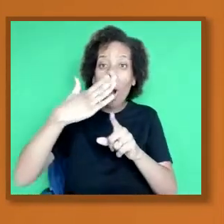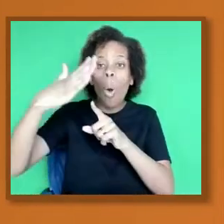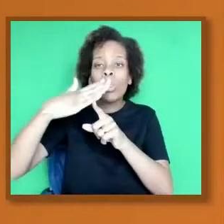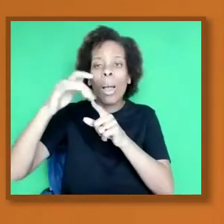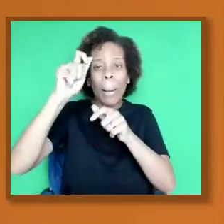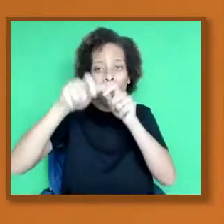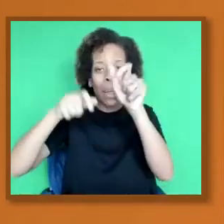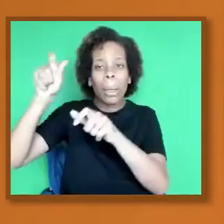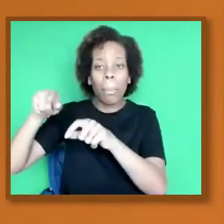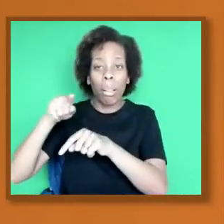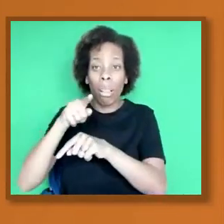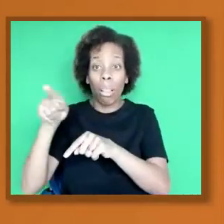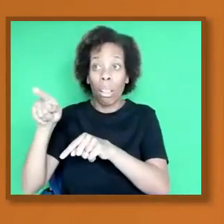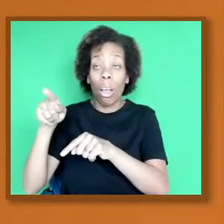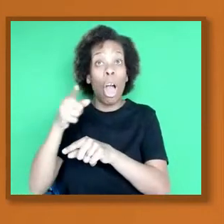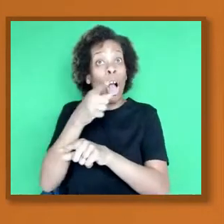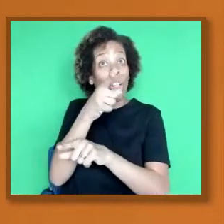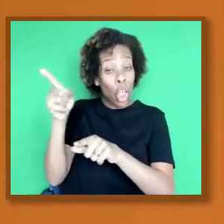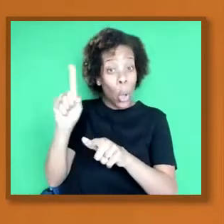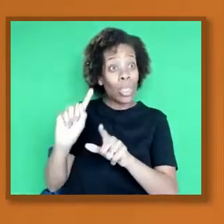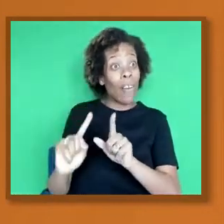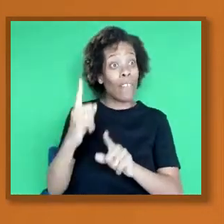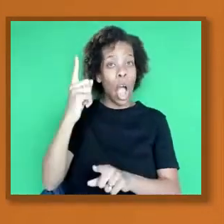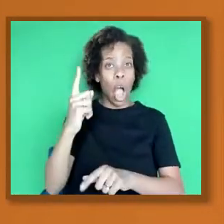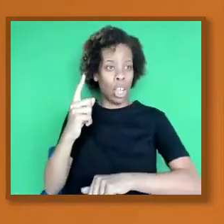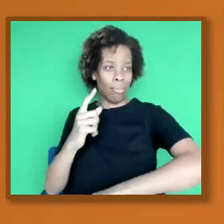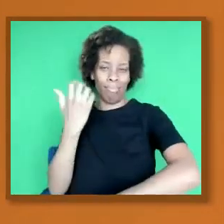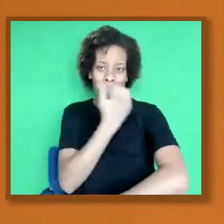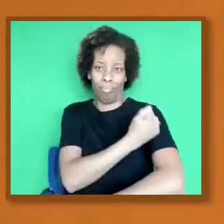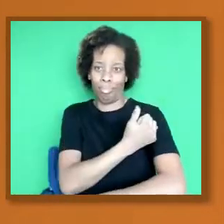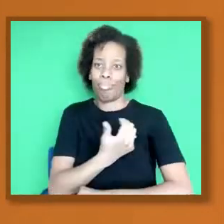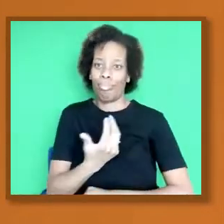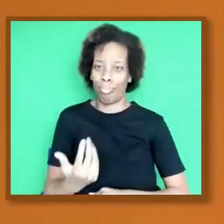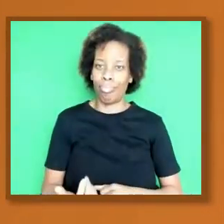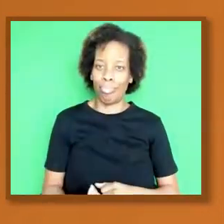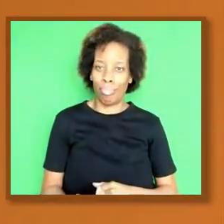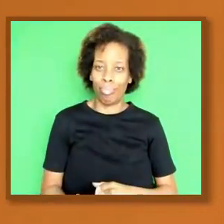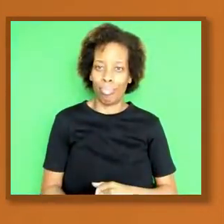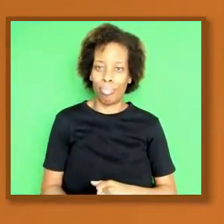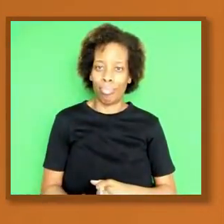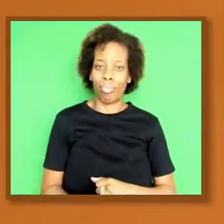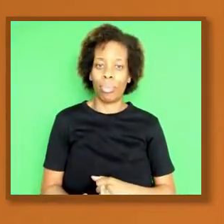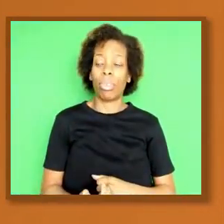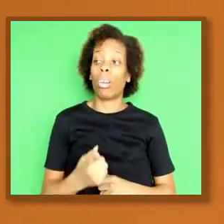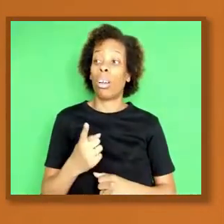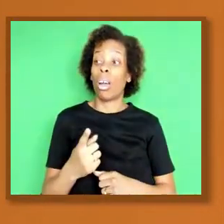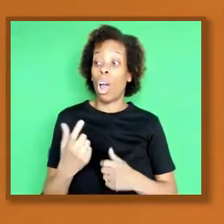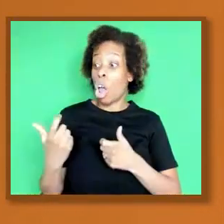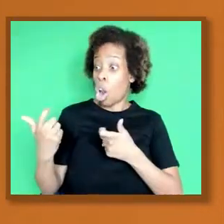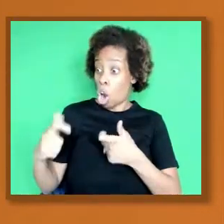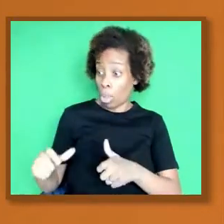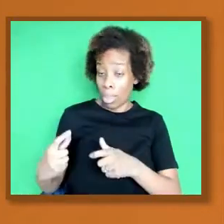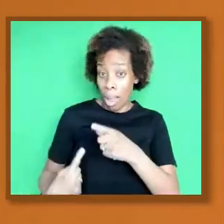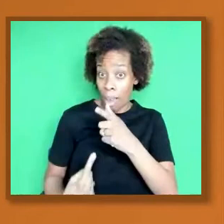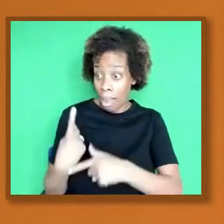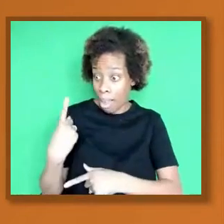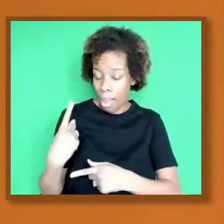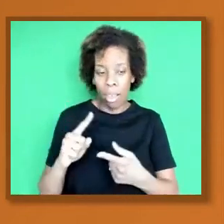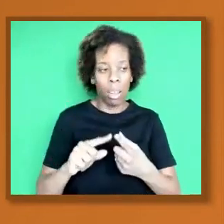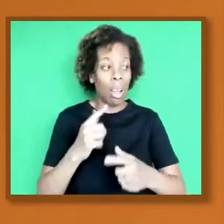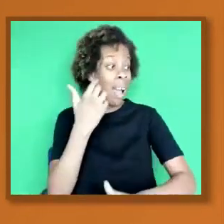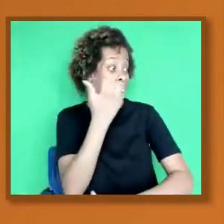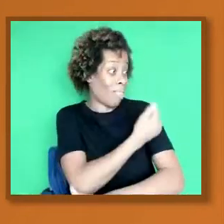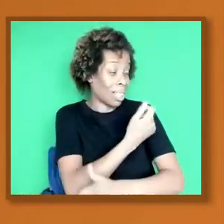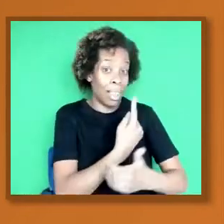vaccinated, and both that and the lockdown, you're seeing less severe cases of COVID. And